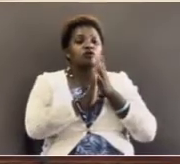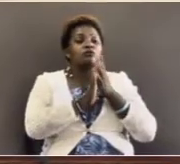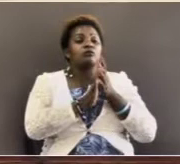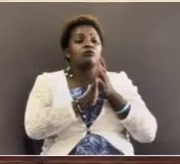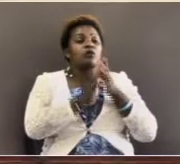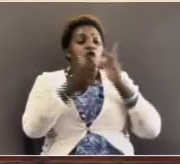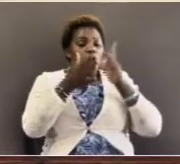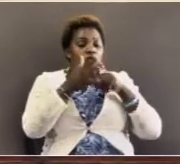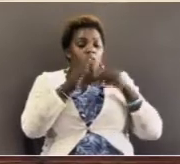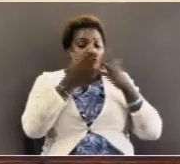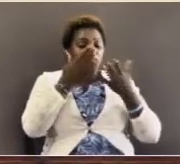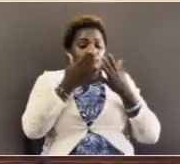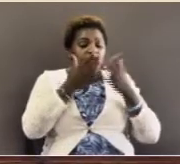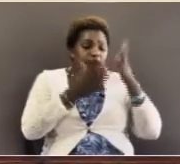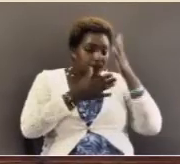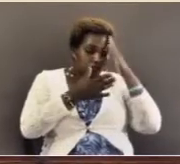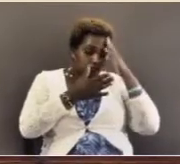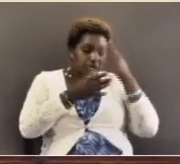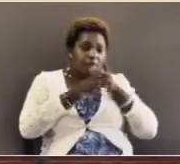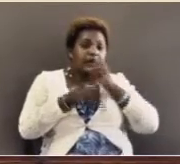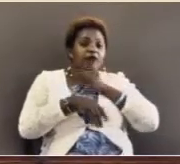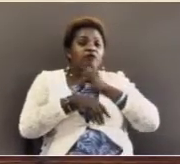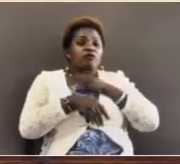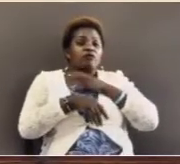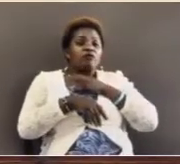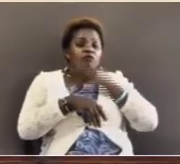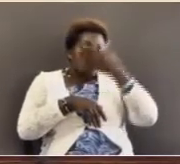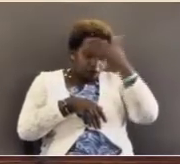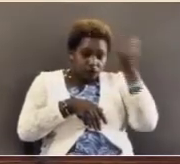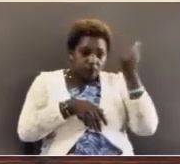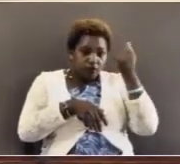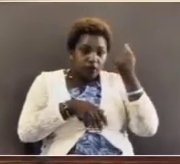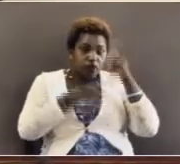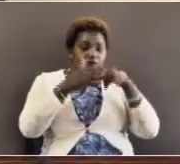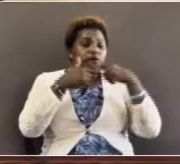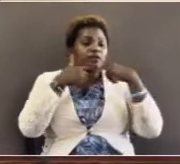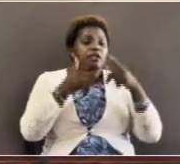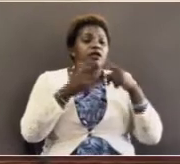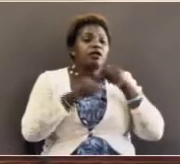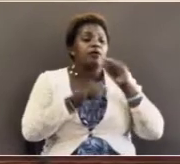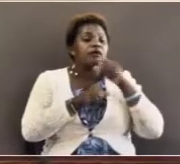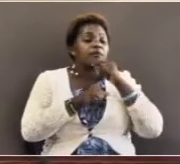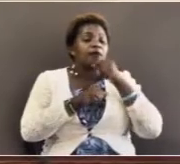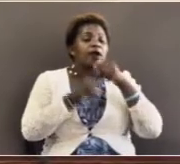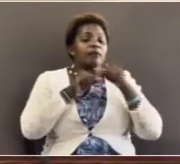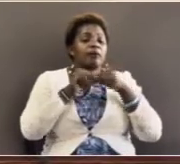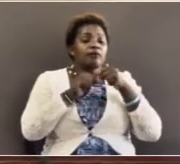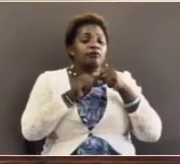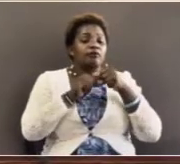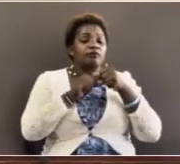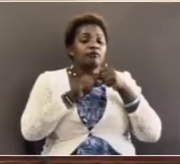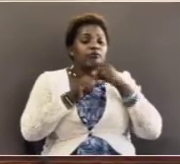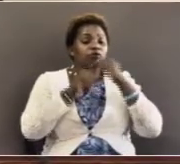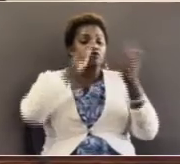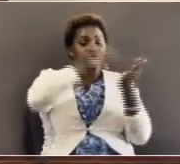what probably they knew, but they had forgotten. What was said about this man they are talking about,